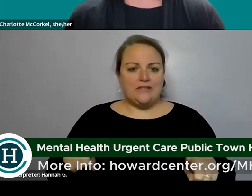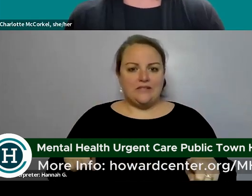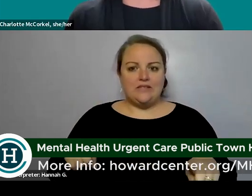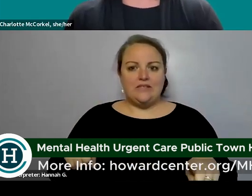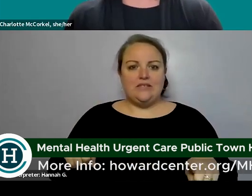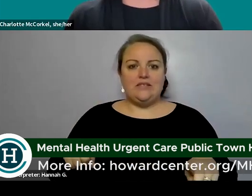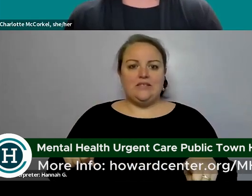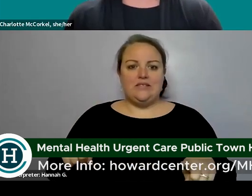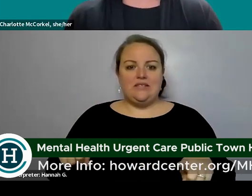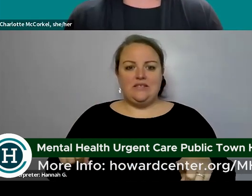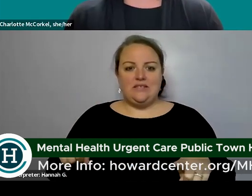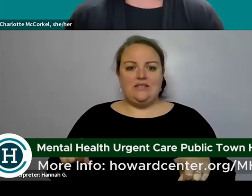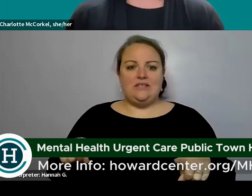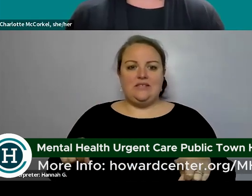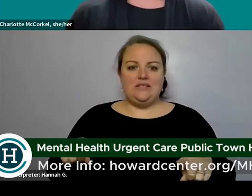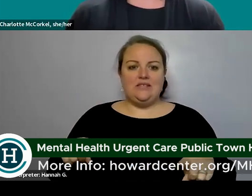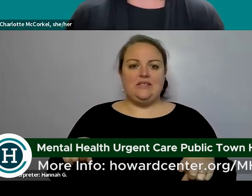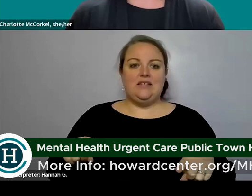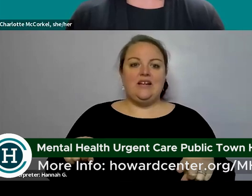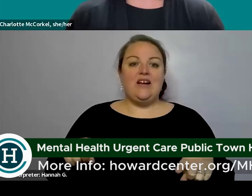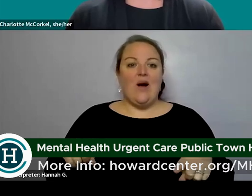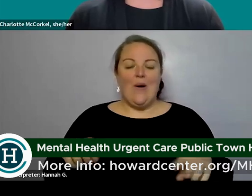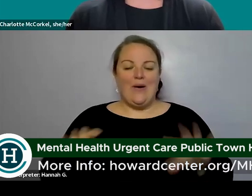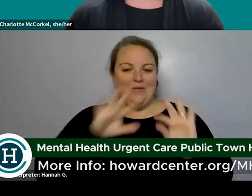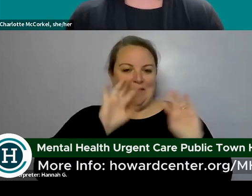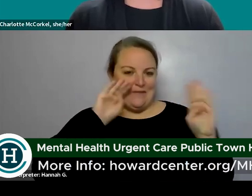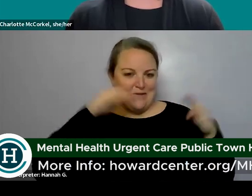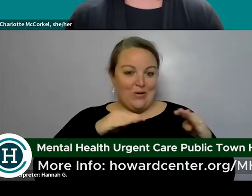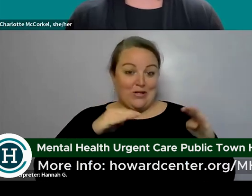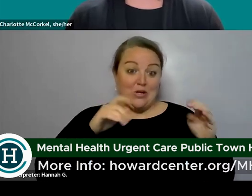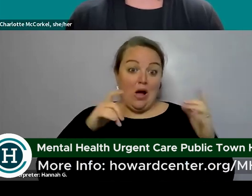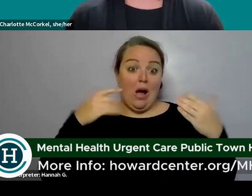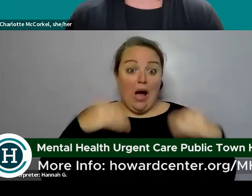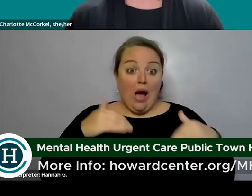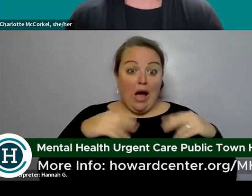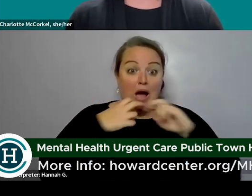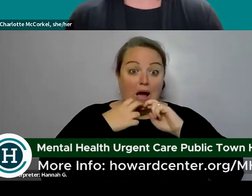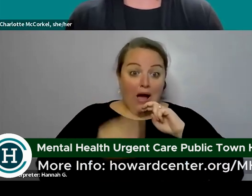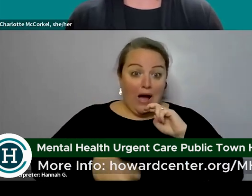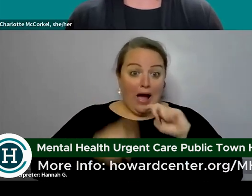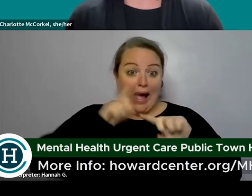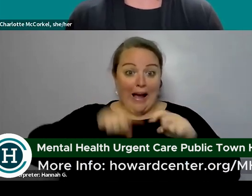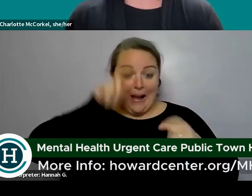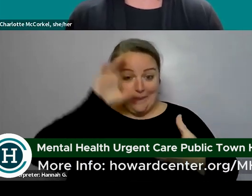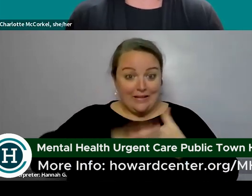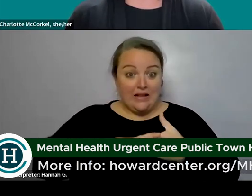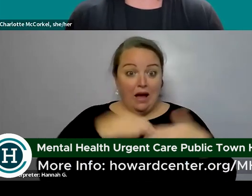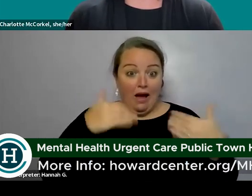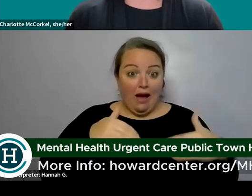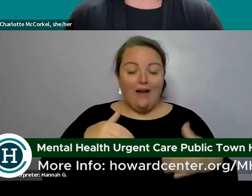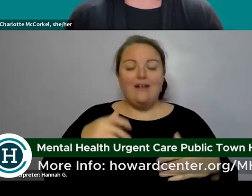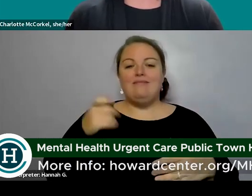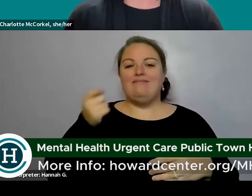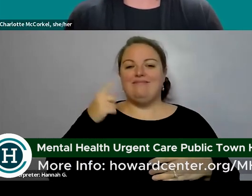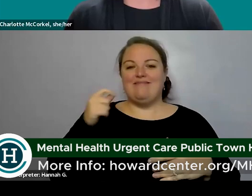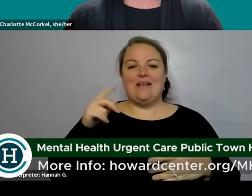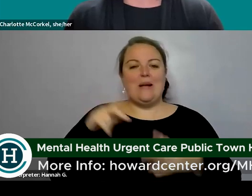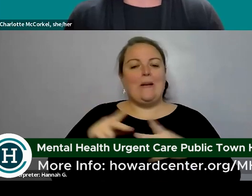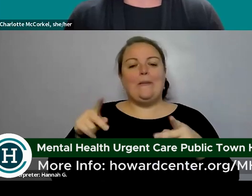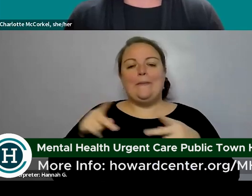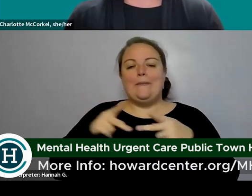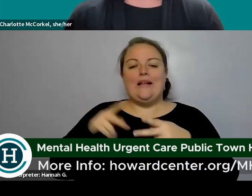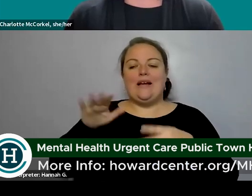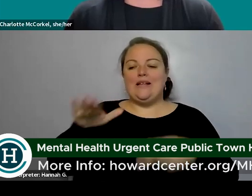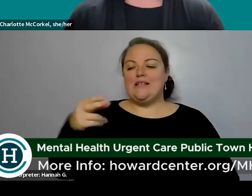i just want to focus on the too great to believe part for a moment because the space at arnold four looks outstandingly beautiful